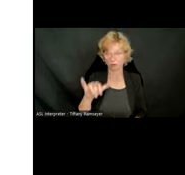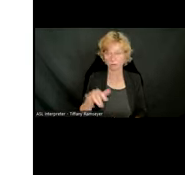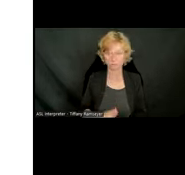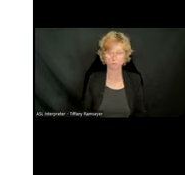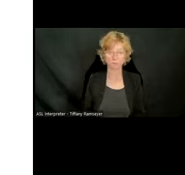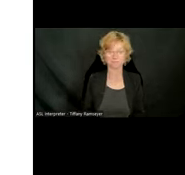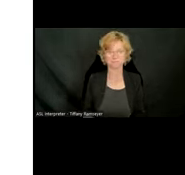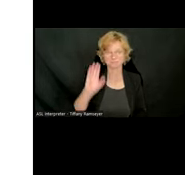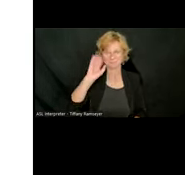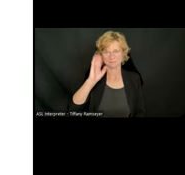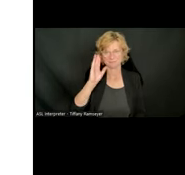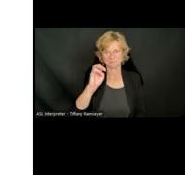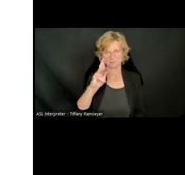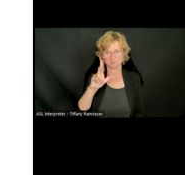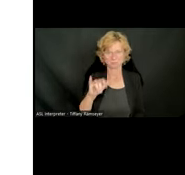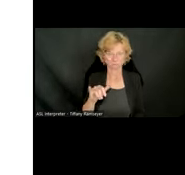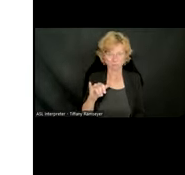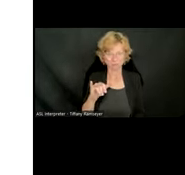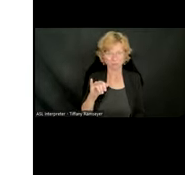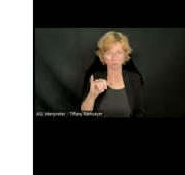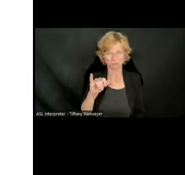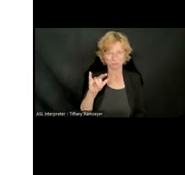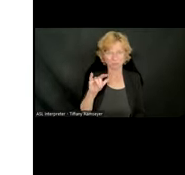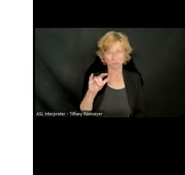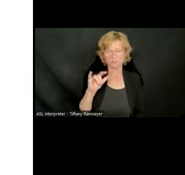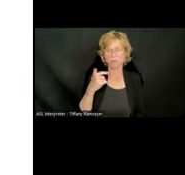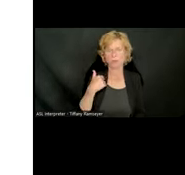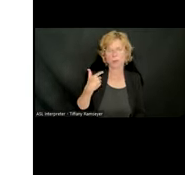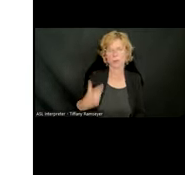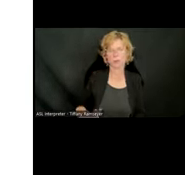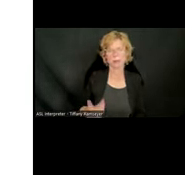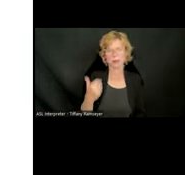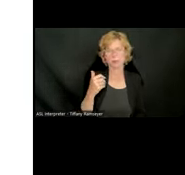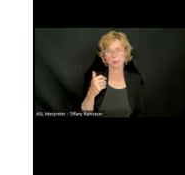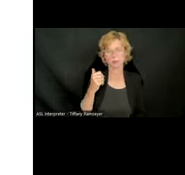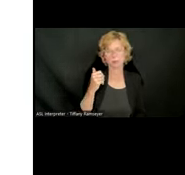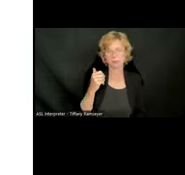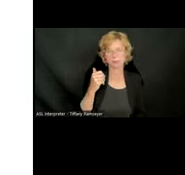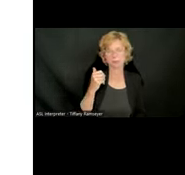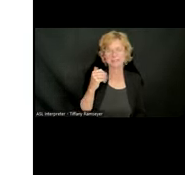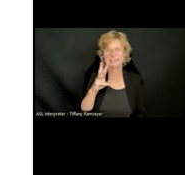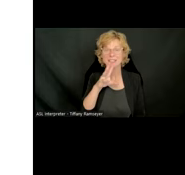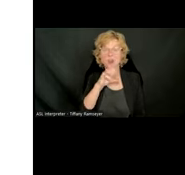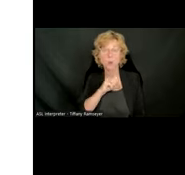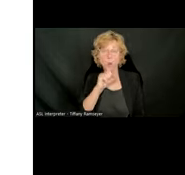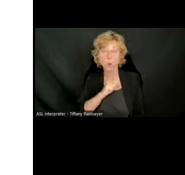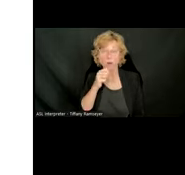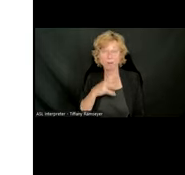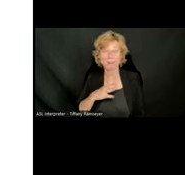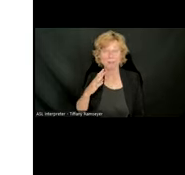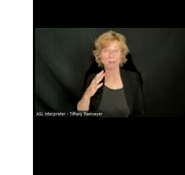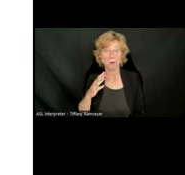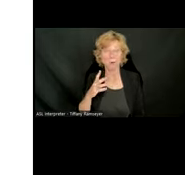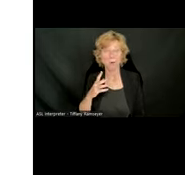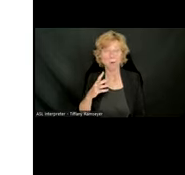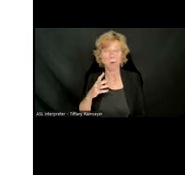Hello, I'm Emery Lauer. I am a 16-year-old female with short brown hair. I go to high